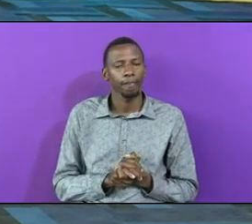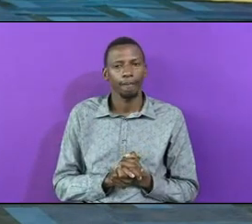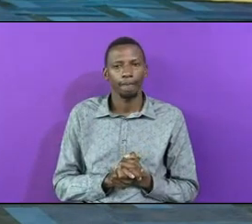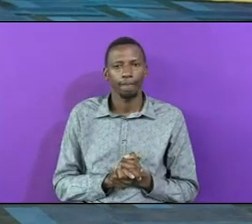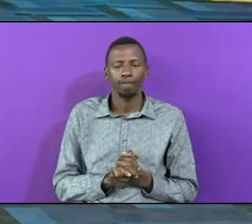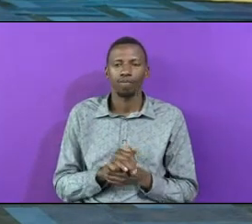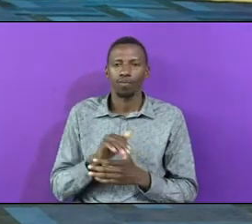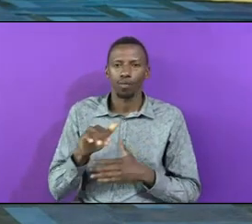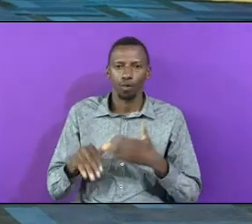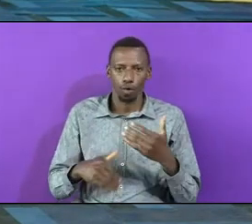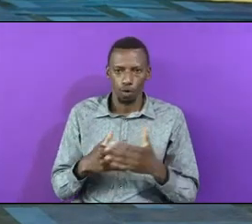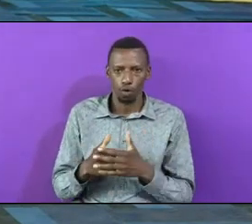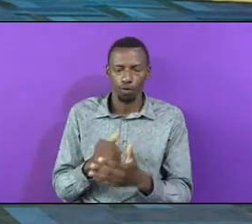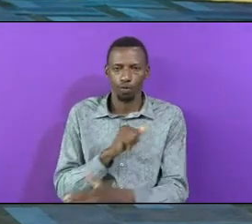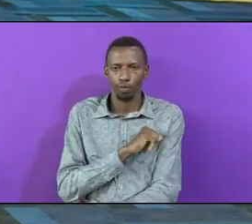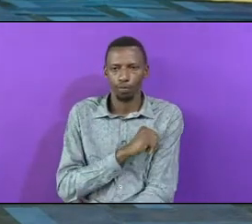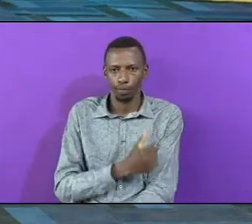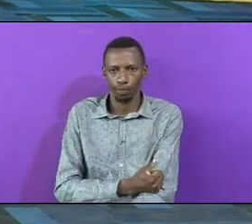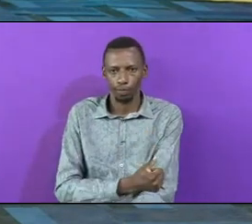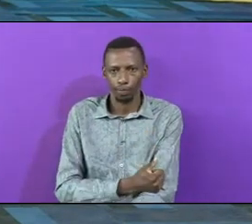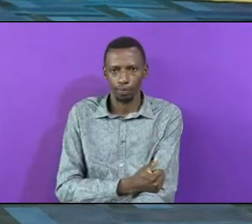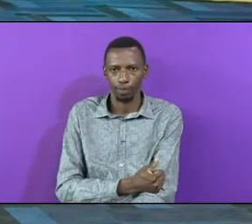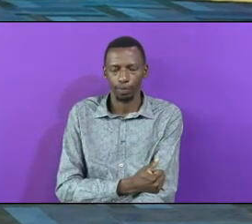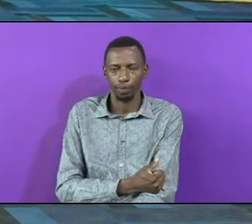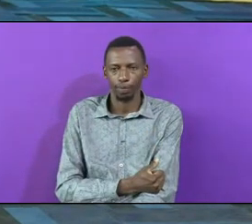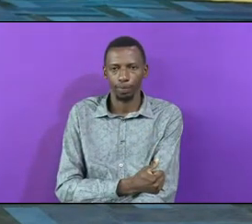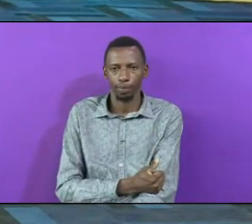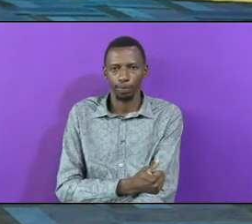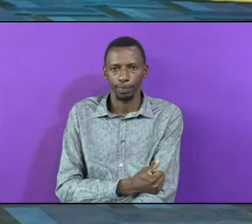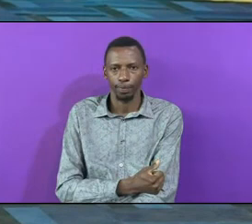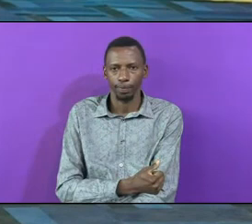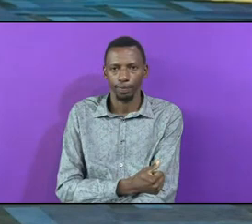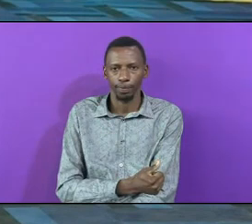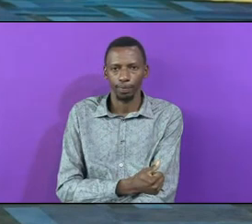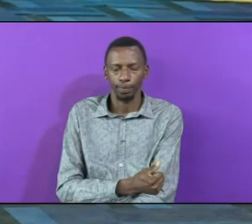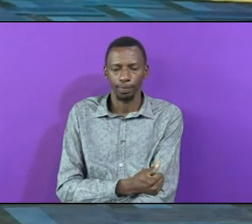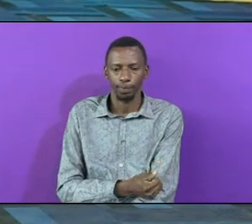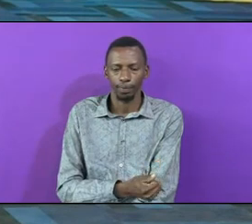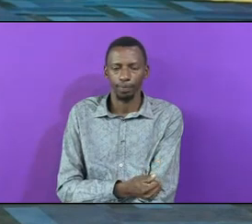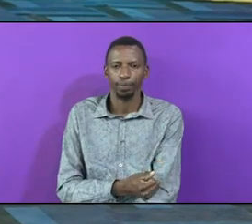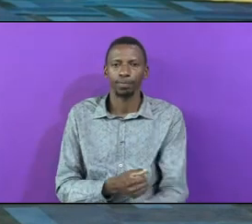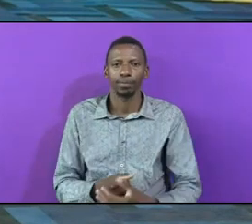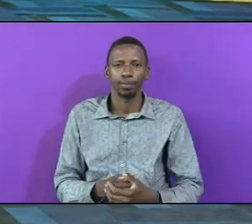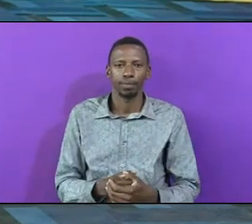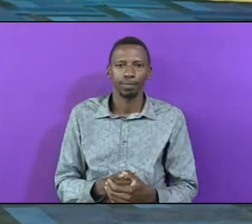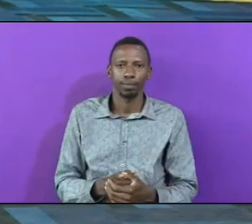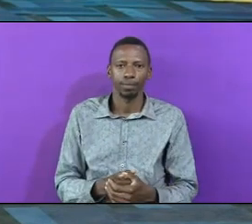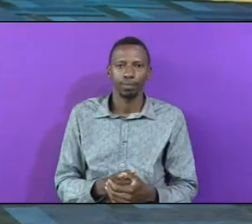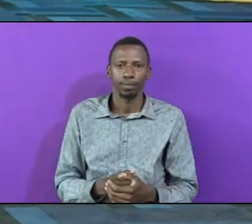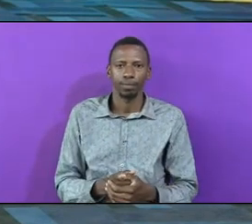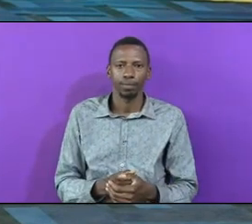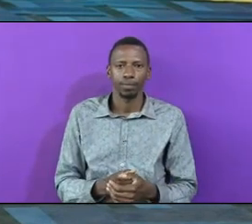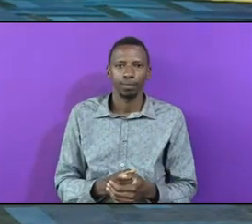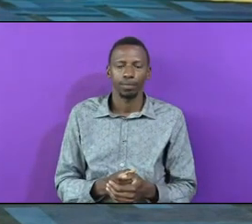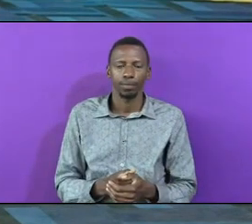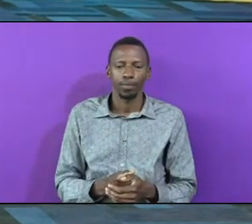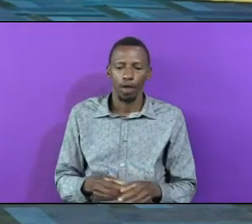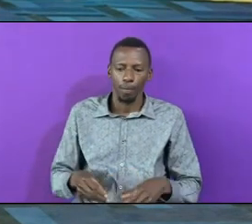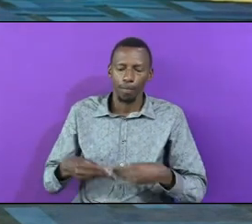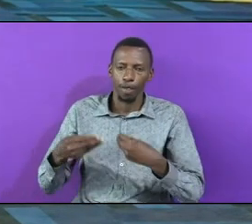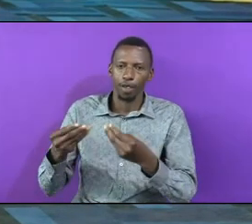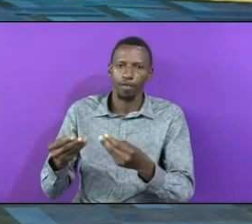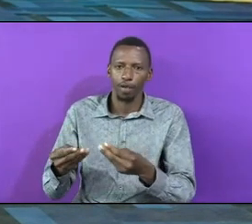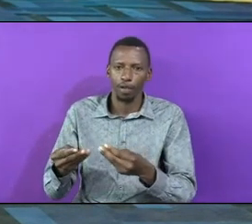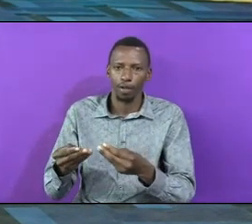All authority Has been Given to me No one